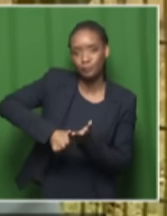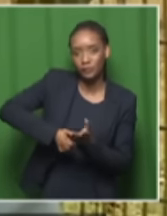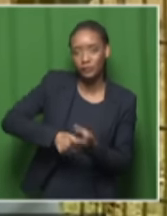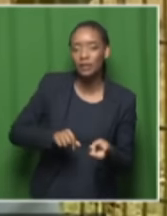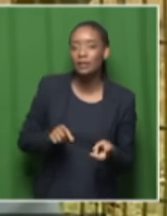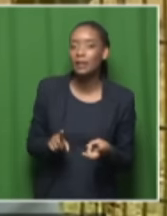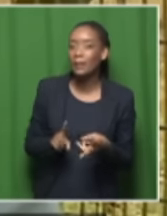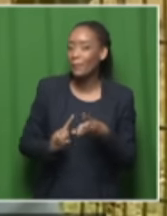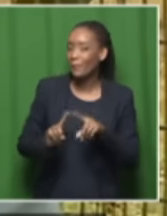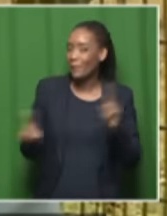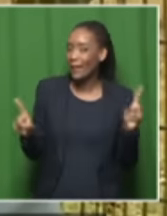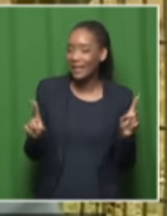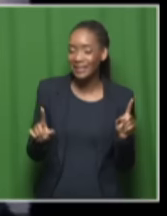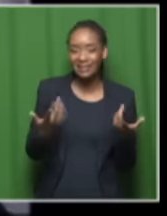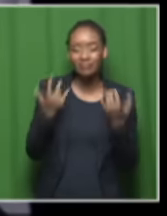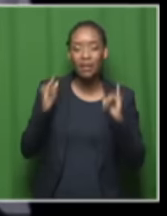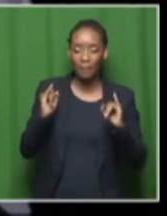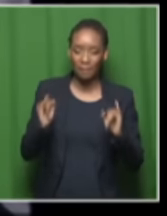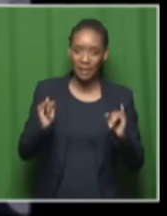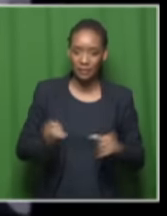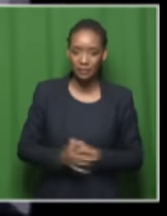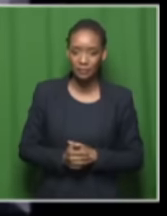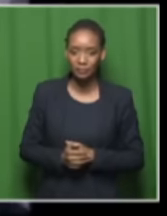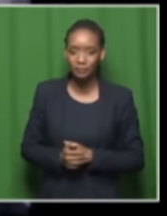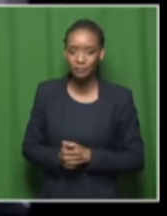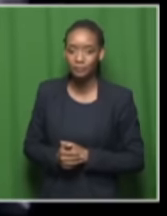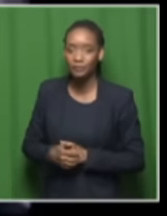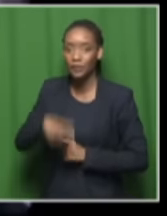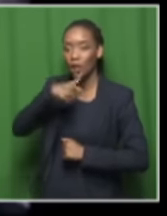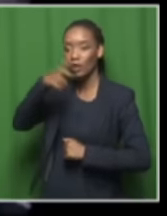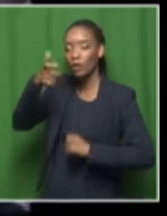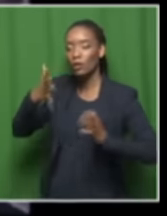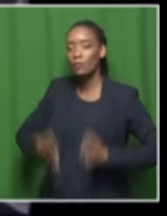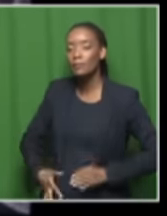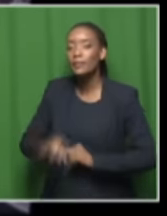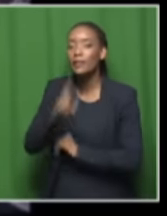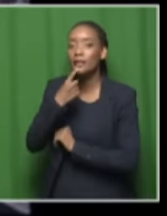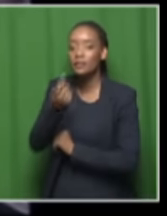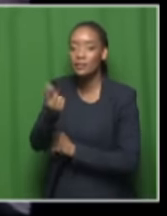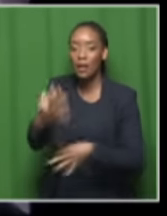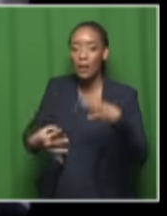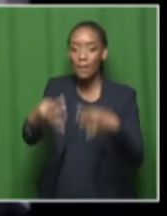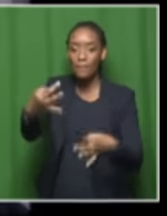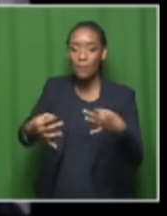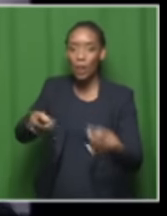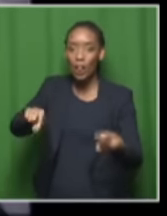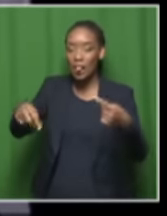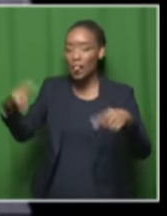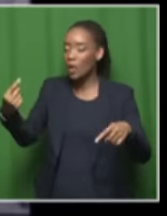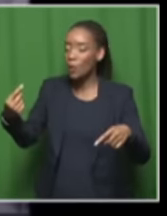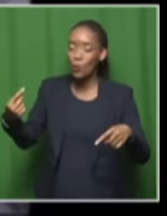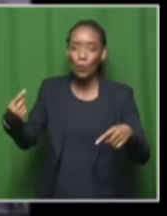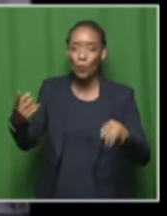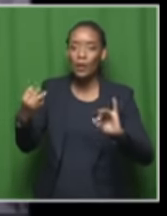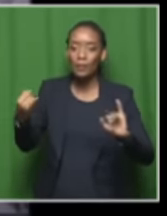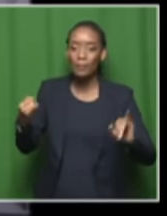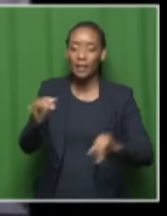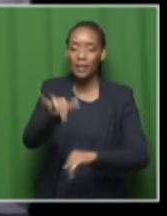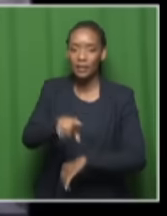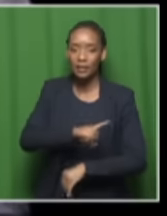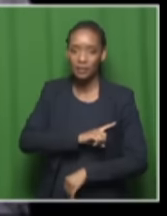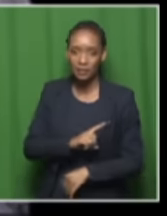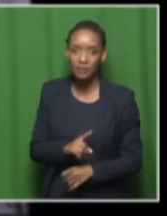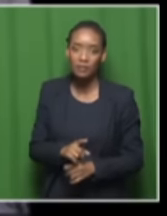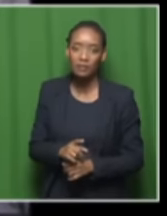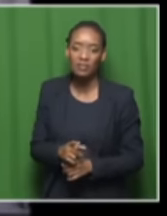our situation is very bad commentators say the political situation was fraught at the time with accusing